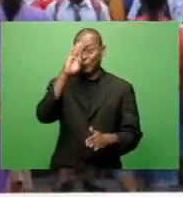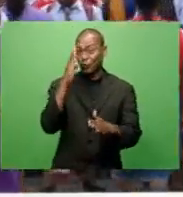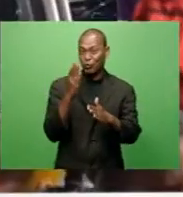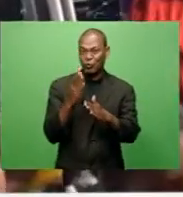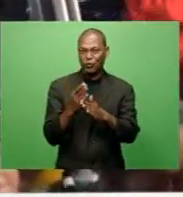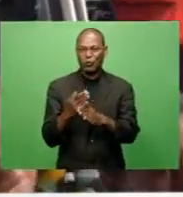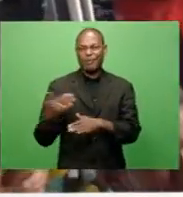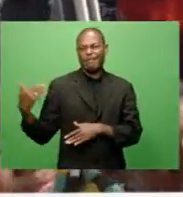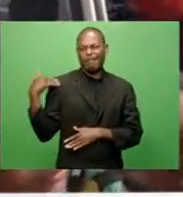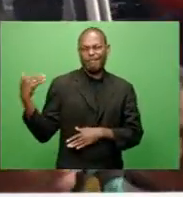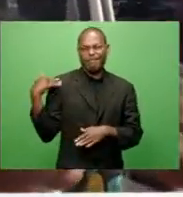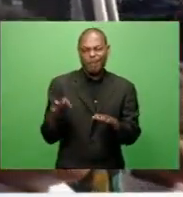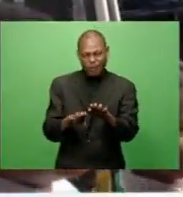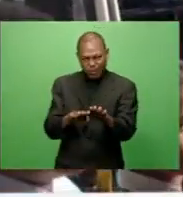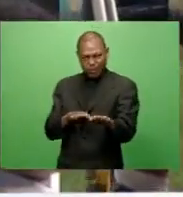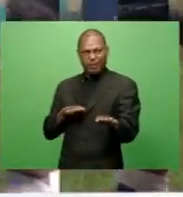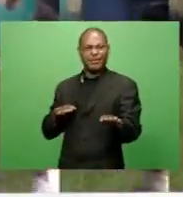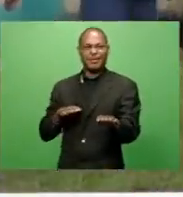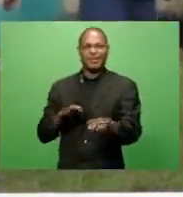traffic delays.